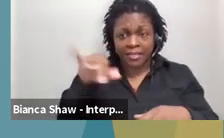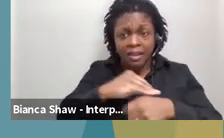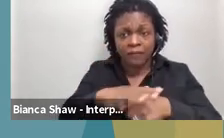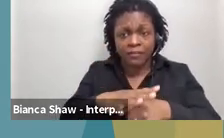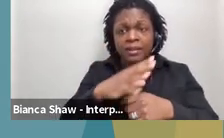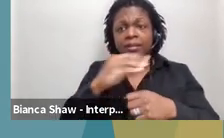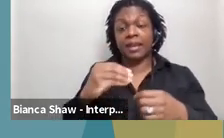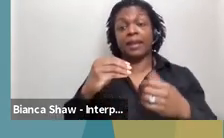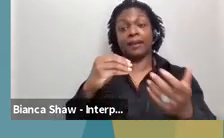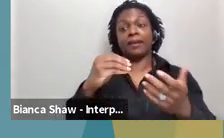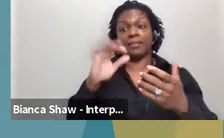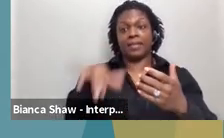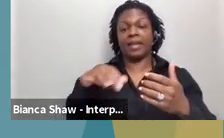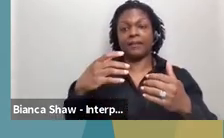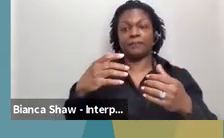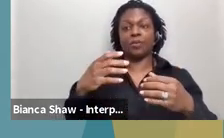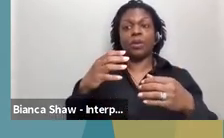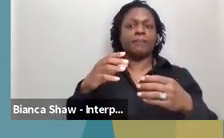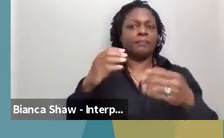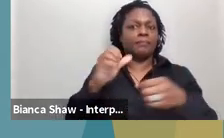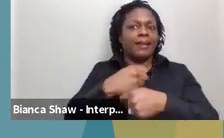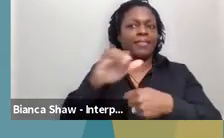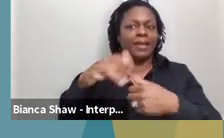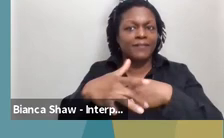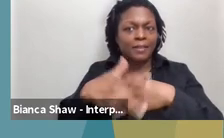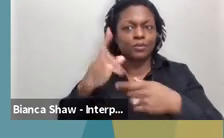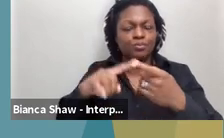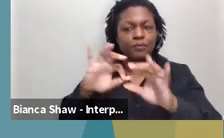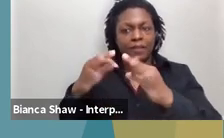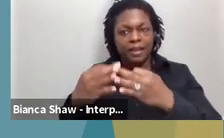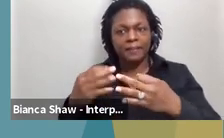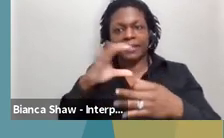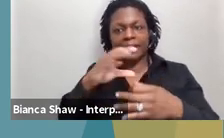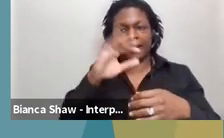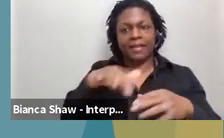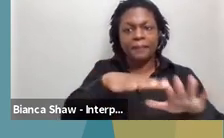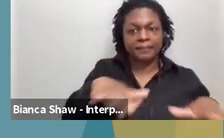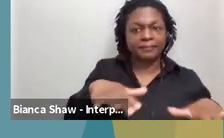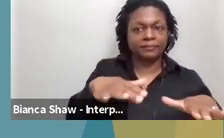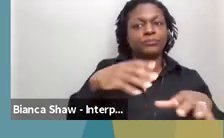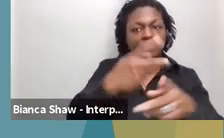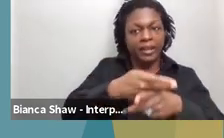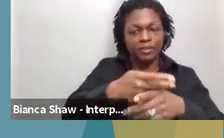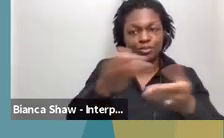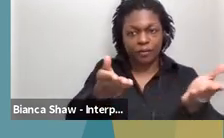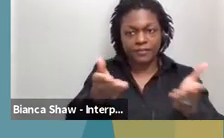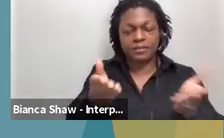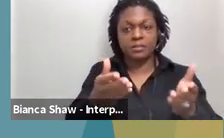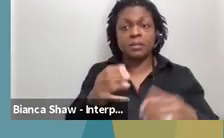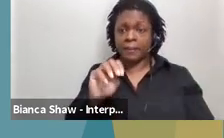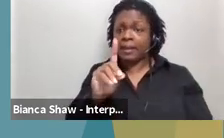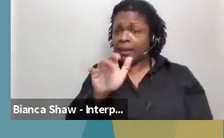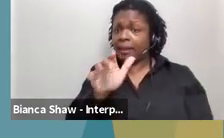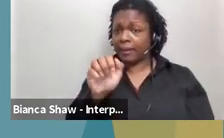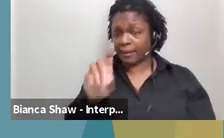pediatric day health services or health centers. We've also done it within Medicaid. they've done all they can to have